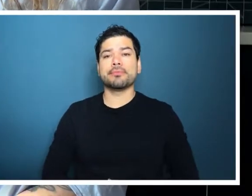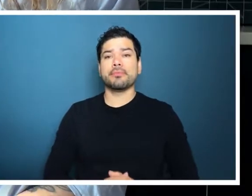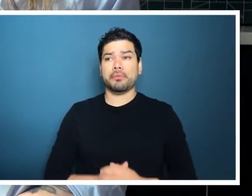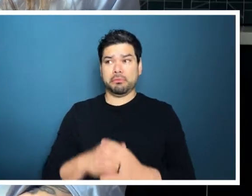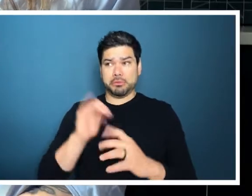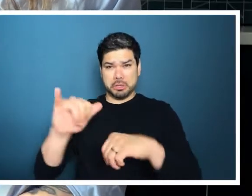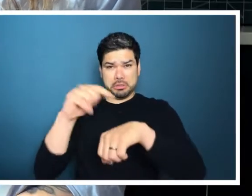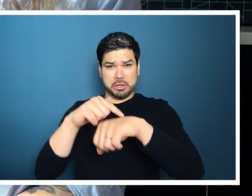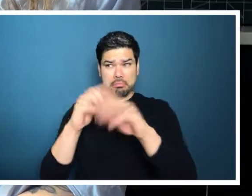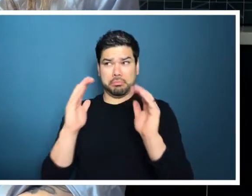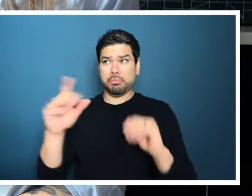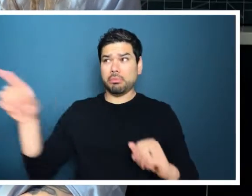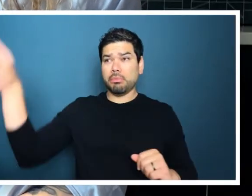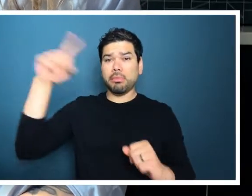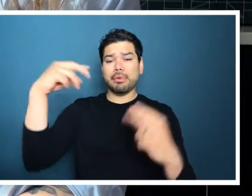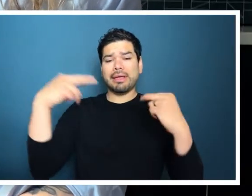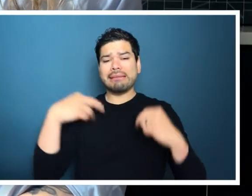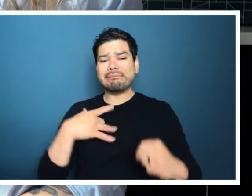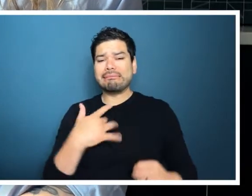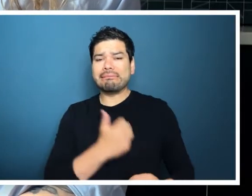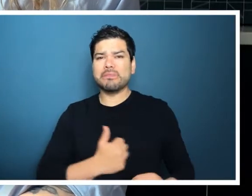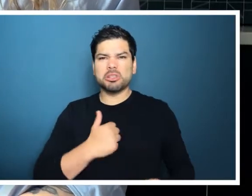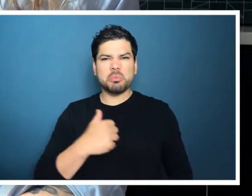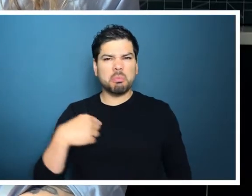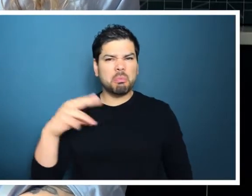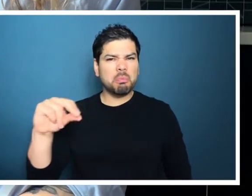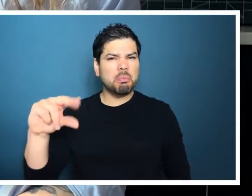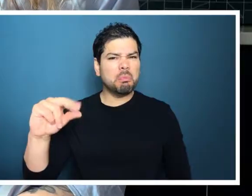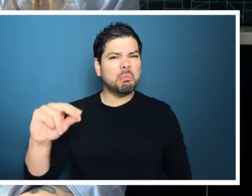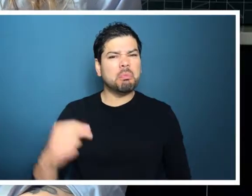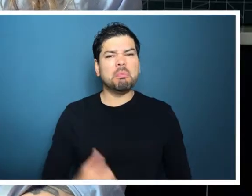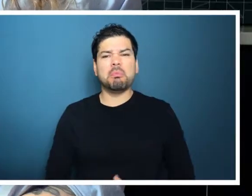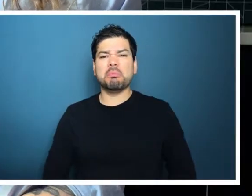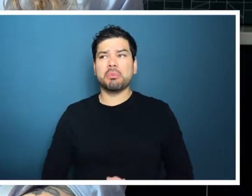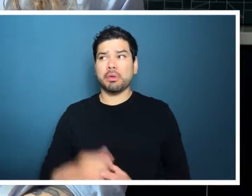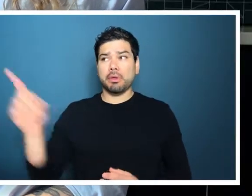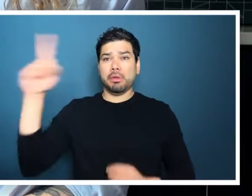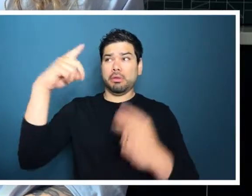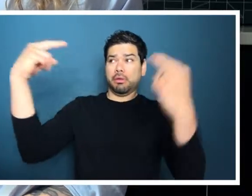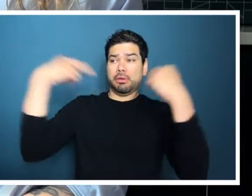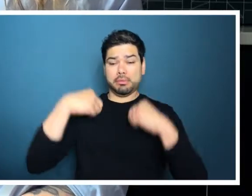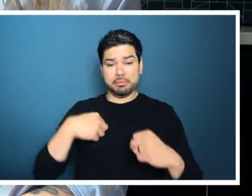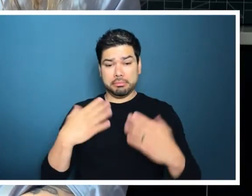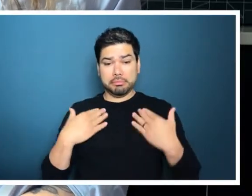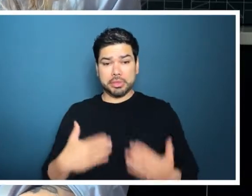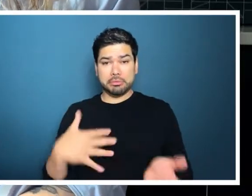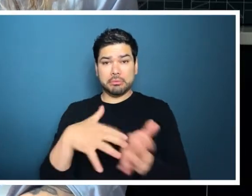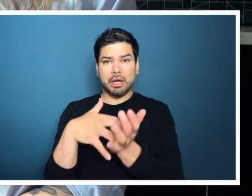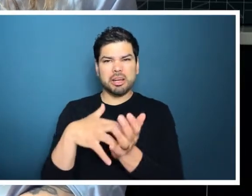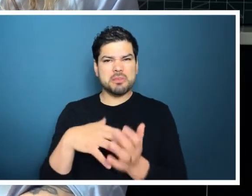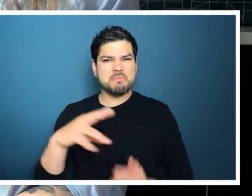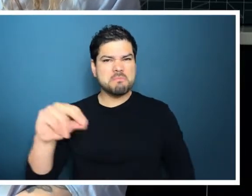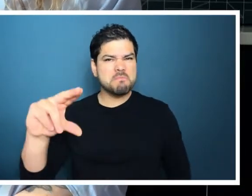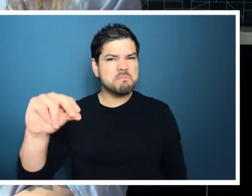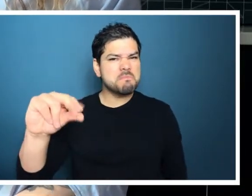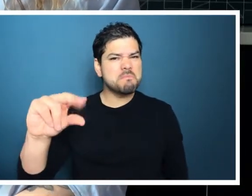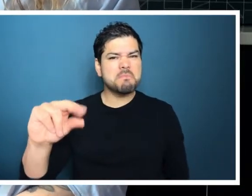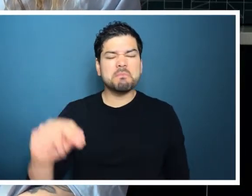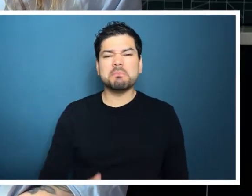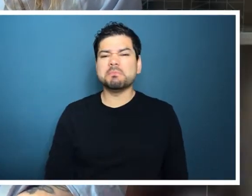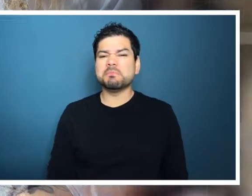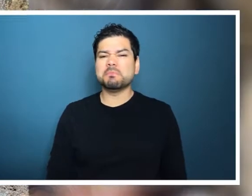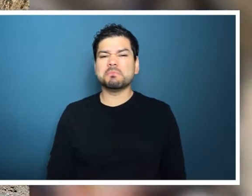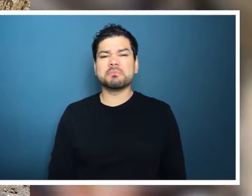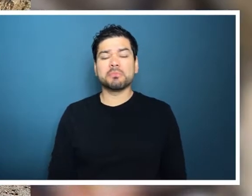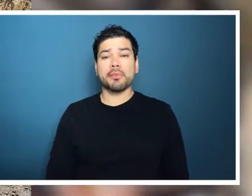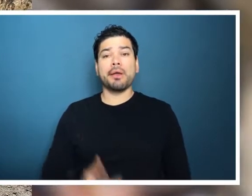I don't think in that moment anybody's feeling sorry for me. I don't think anybody is seeing my body as weak.